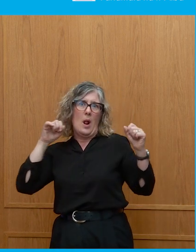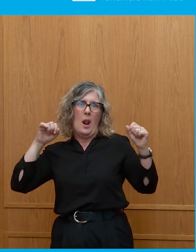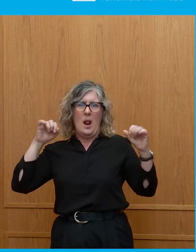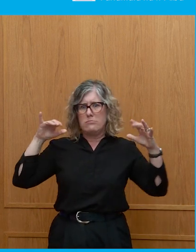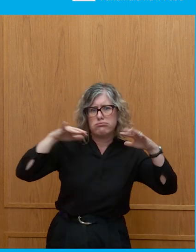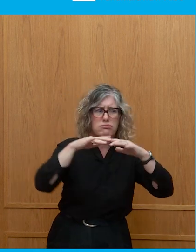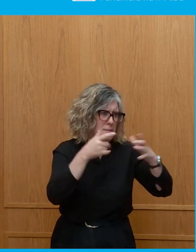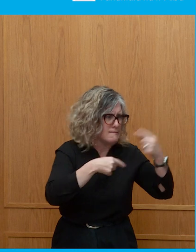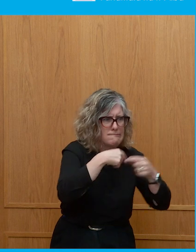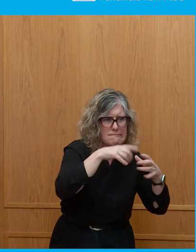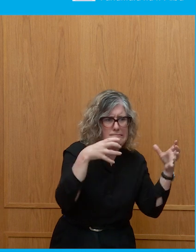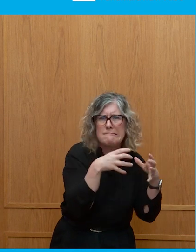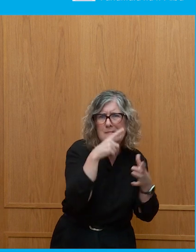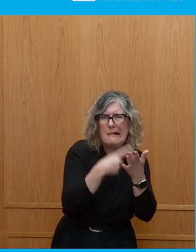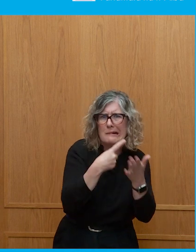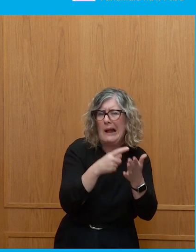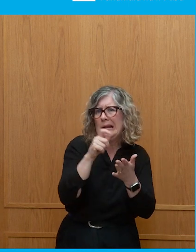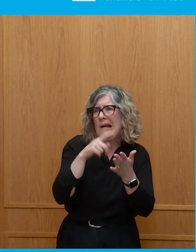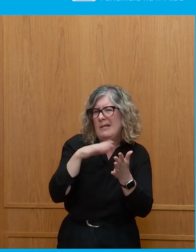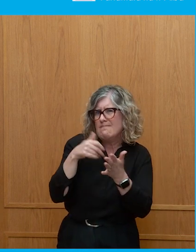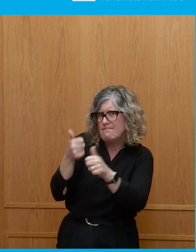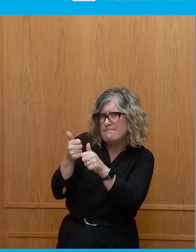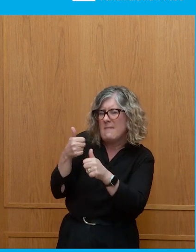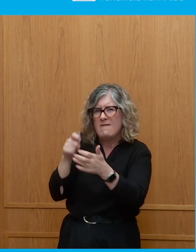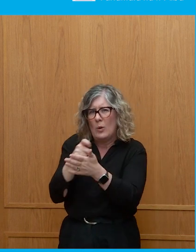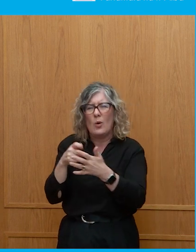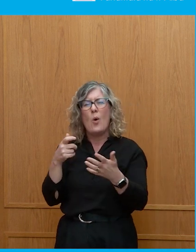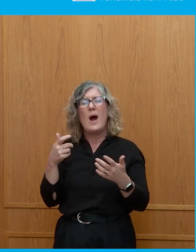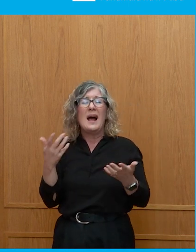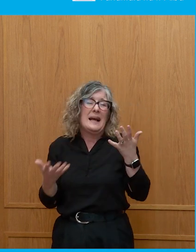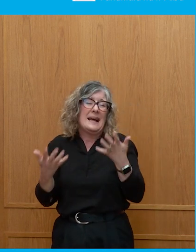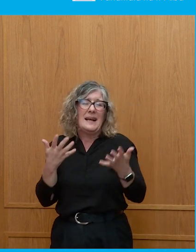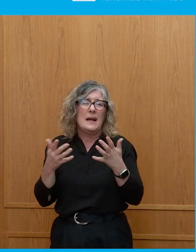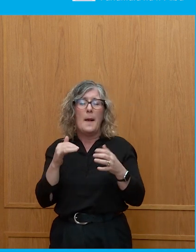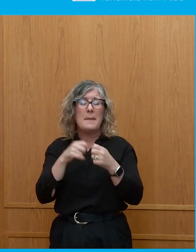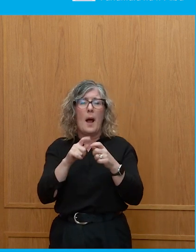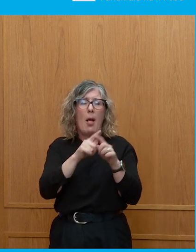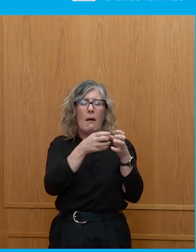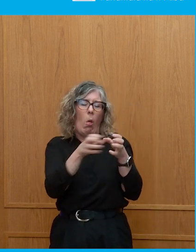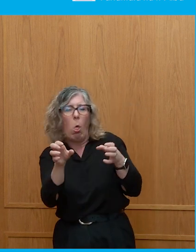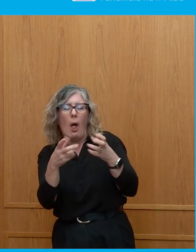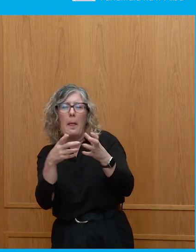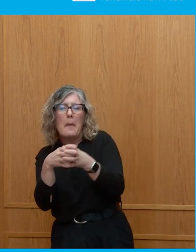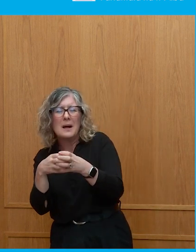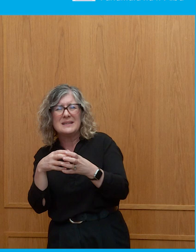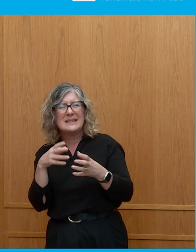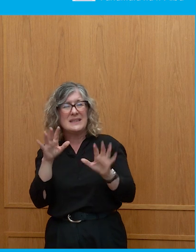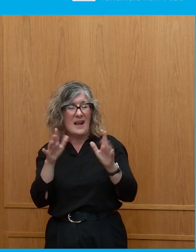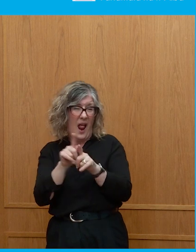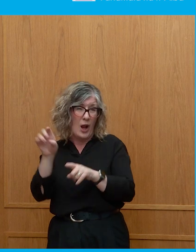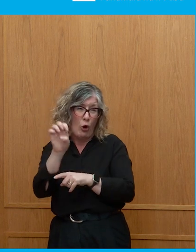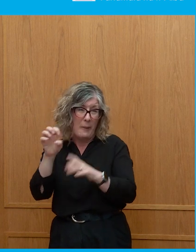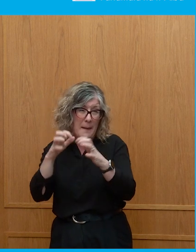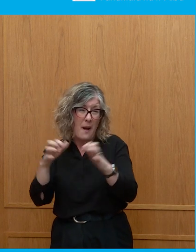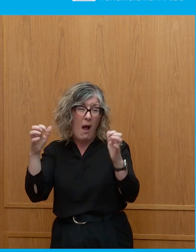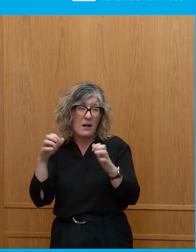might end up with sort of pseudo parties or, or I suppose, but a little bit like European parliament, right? So that, that started with different bits